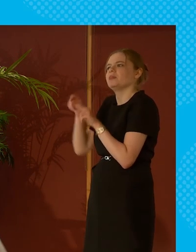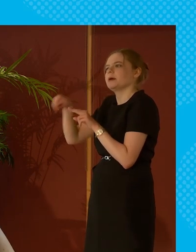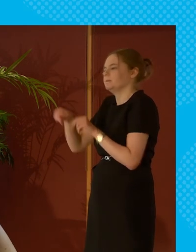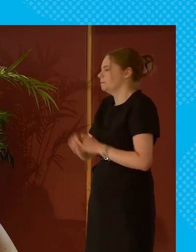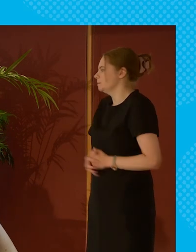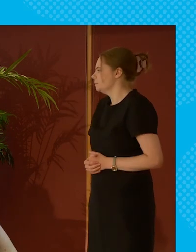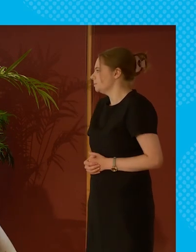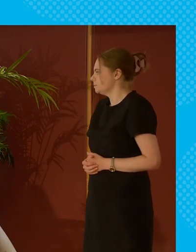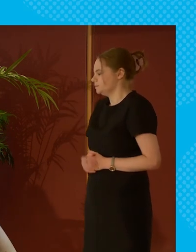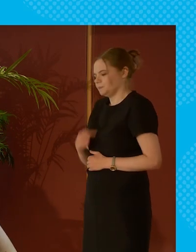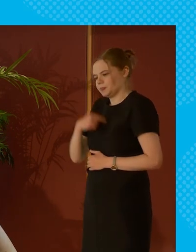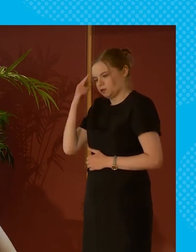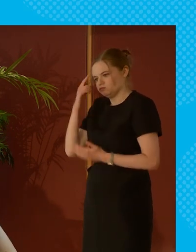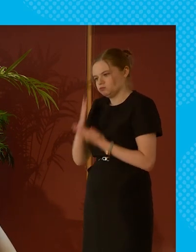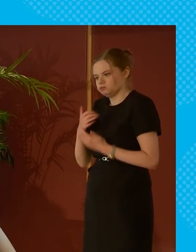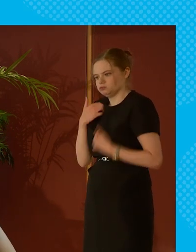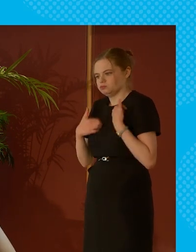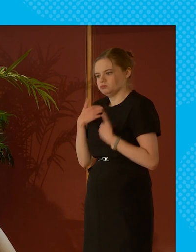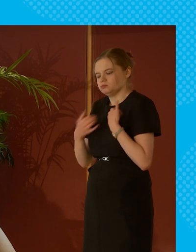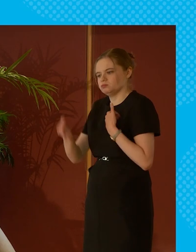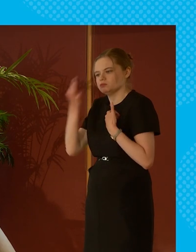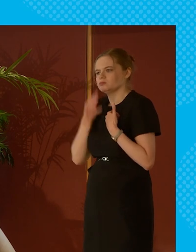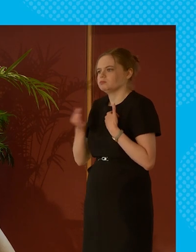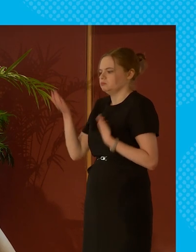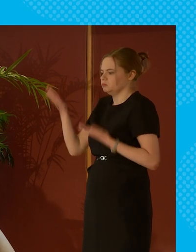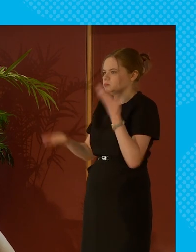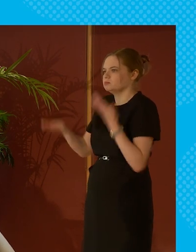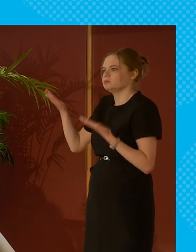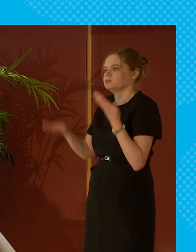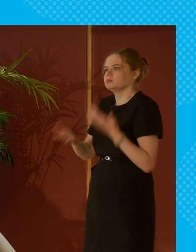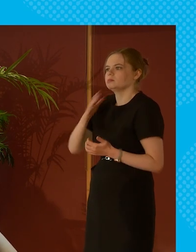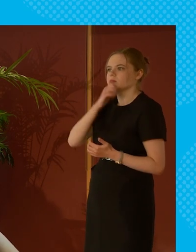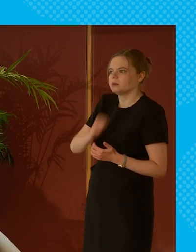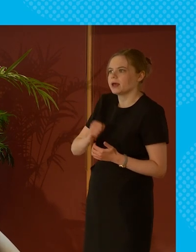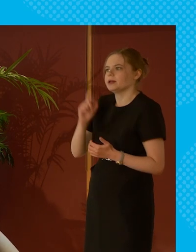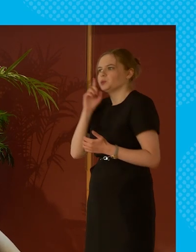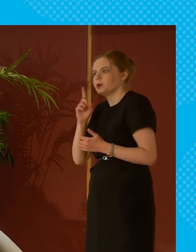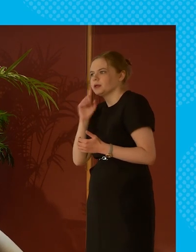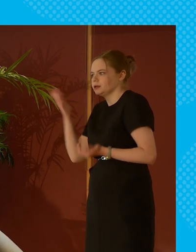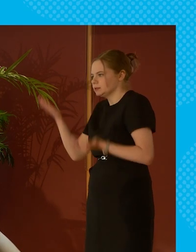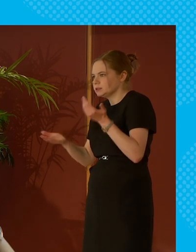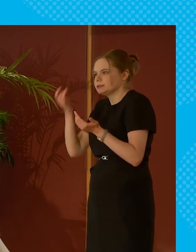you can come in i think that's a really interesting one about what differences are there between female-led and male-led